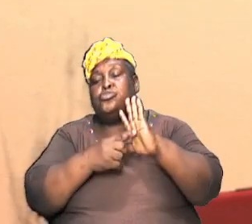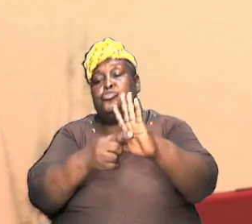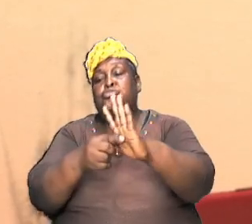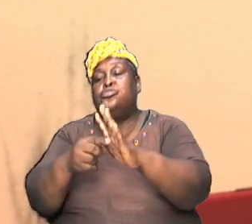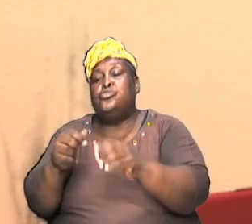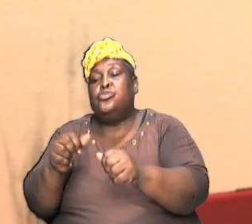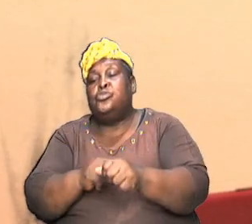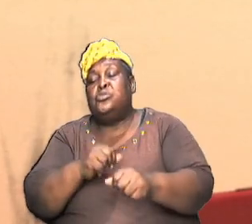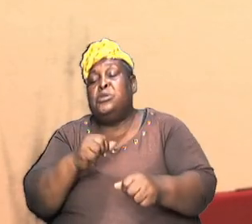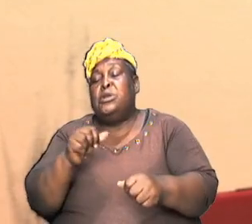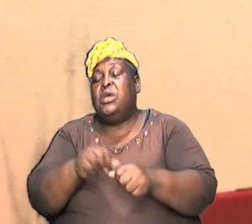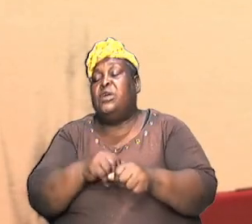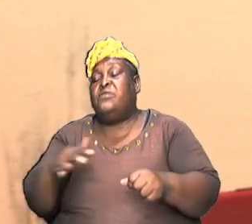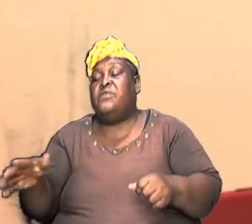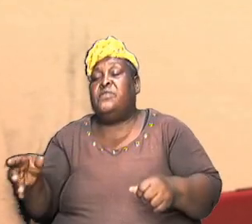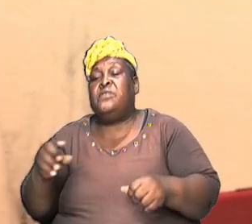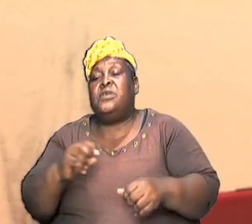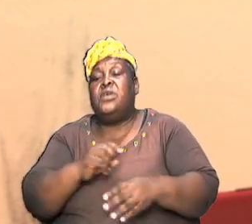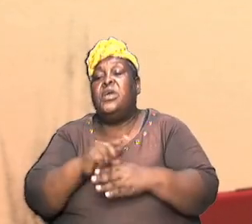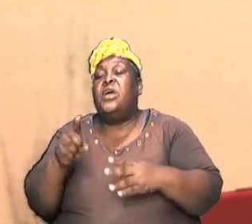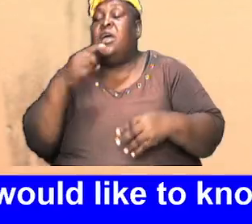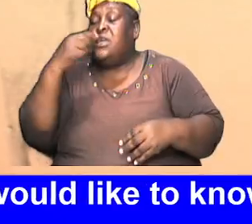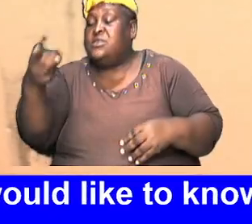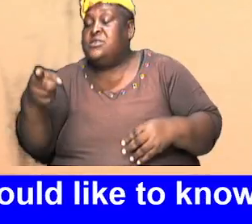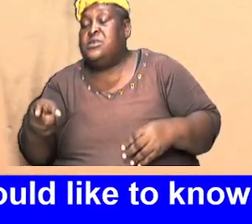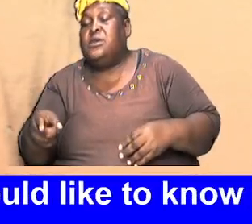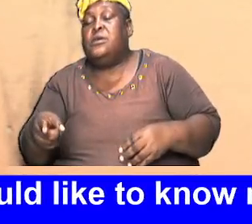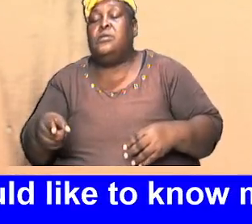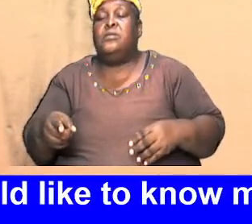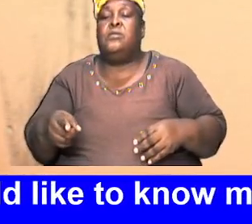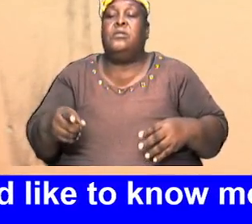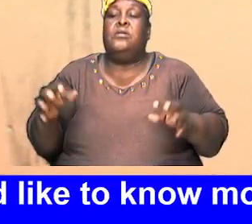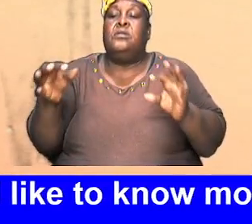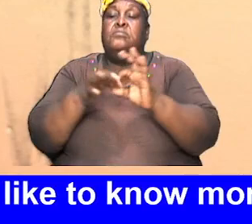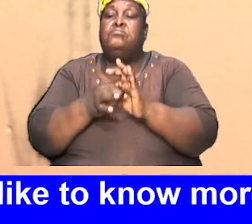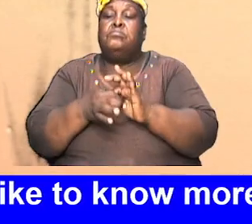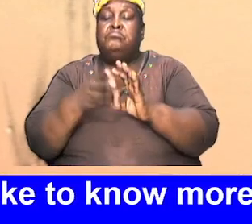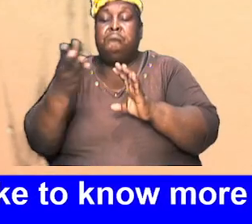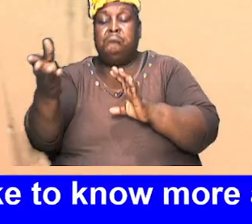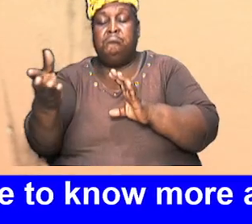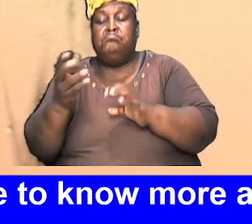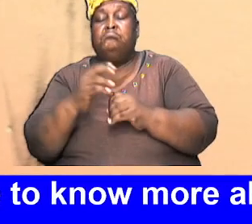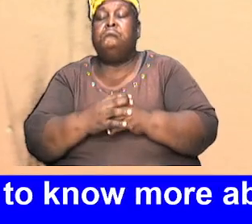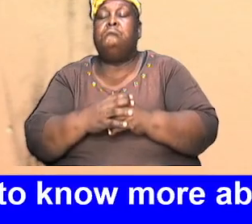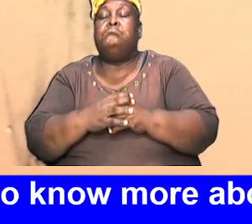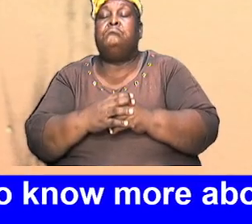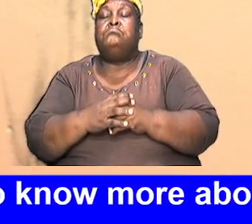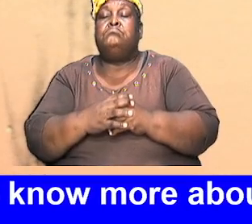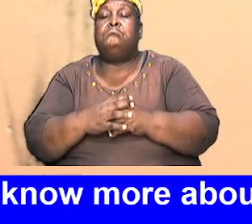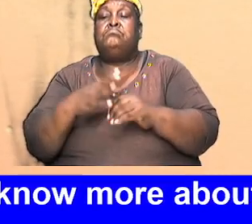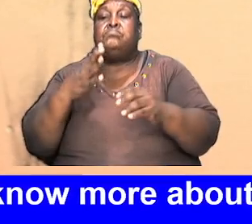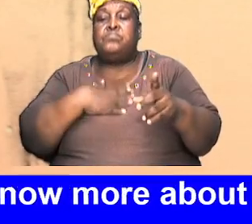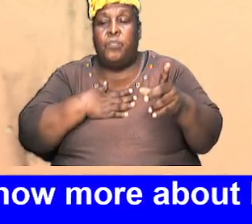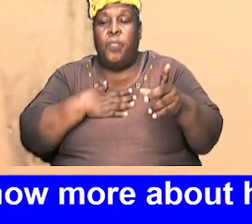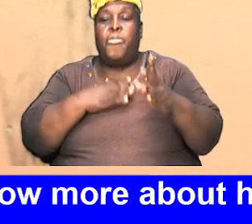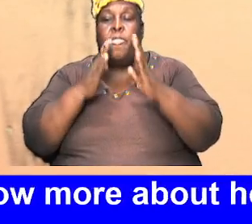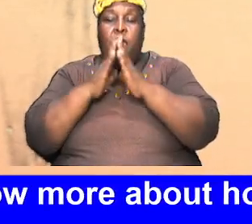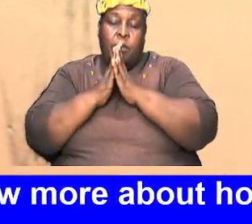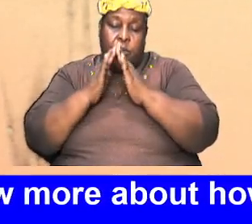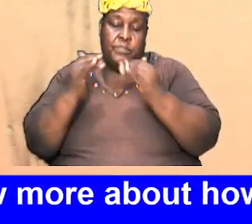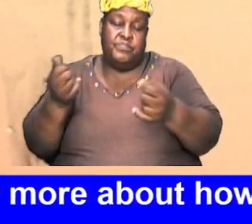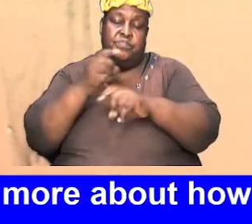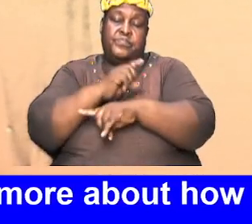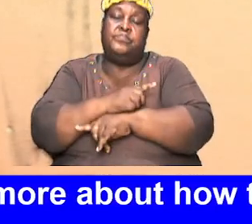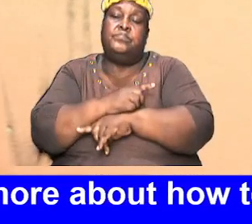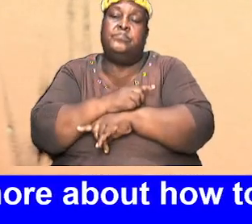everything that we did and said everything that we said to fit into those objectives and it is my prayer tonight saints of